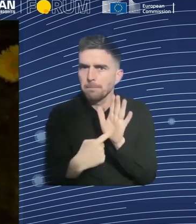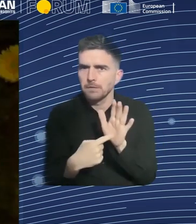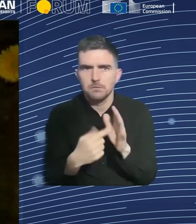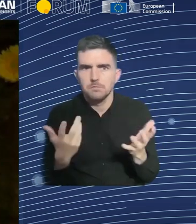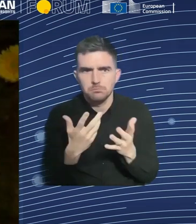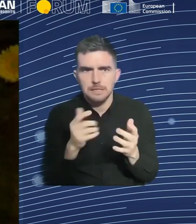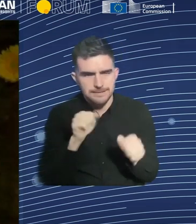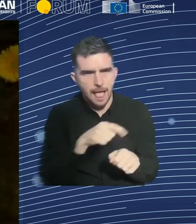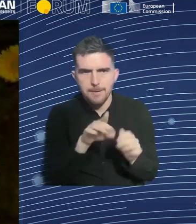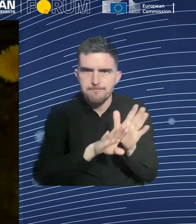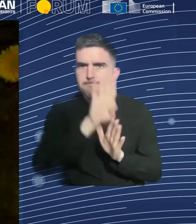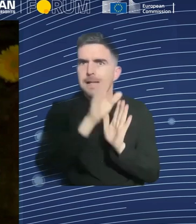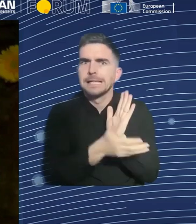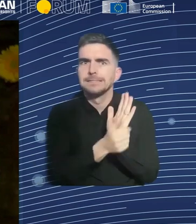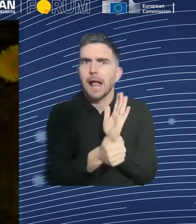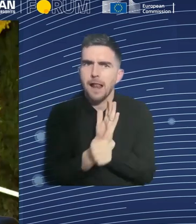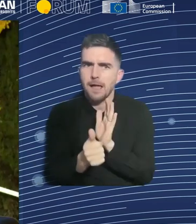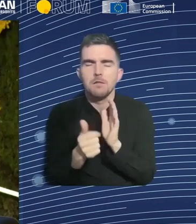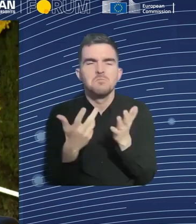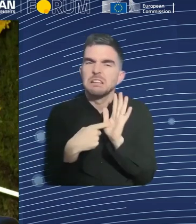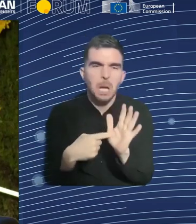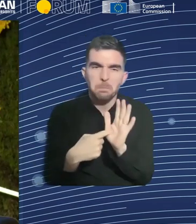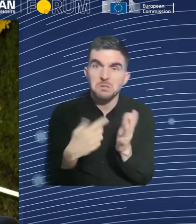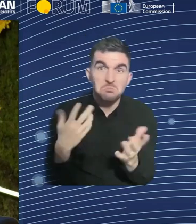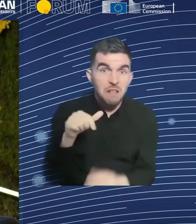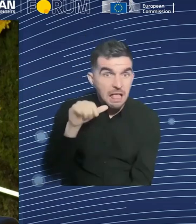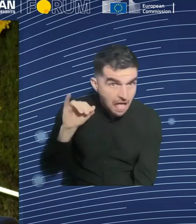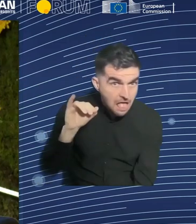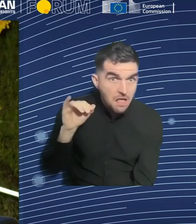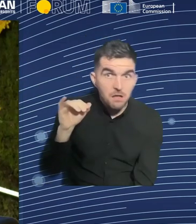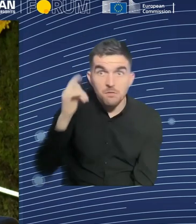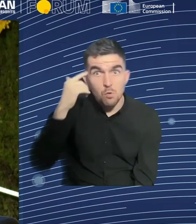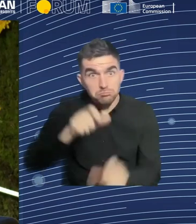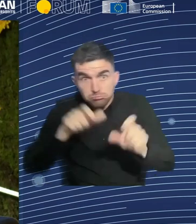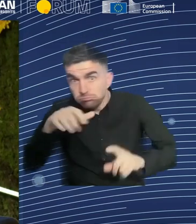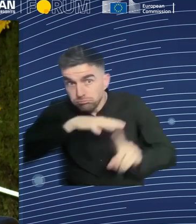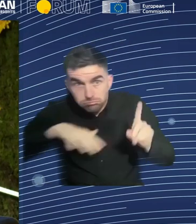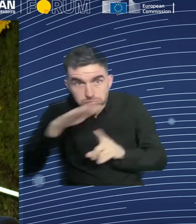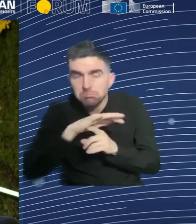reskilling? Yes. AI system for population. Upskilling using AI, yeah.